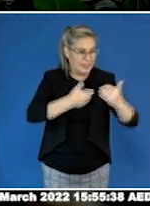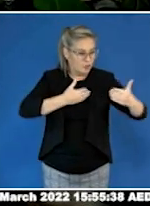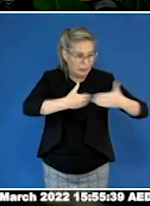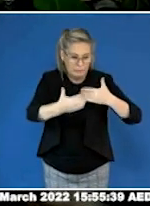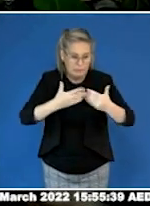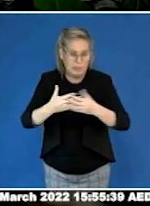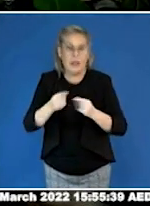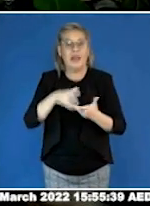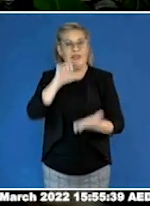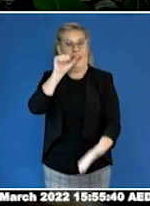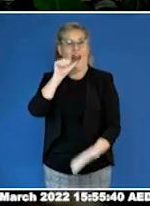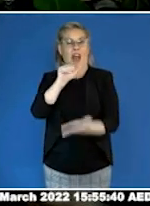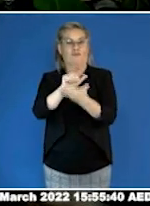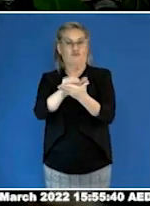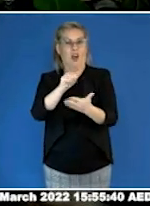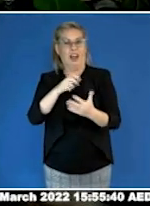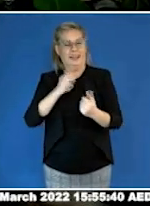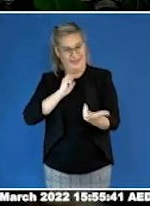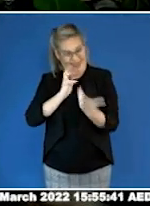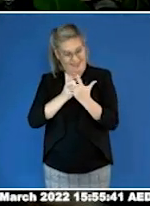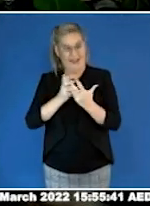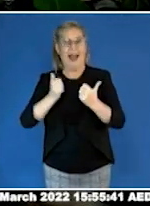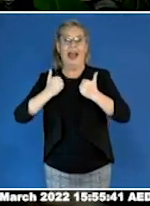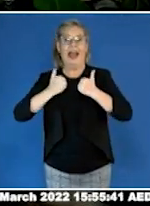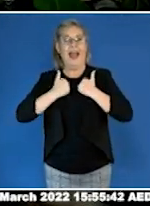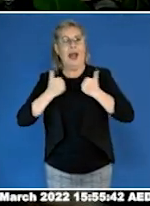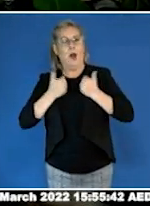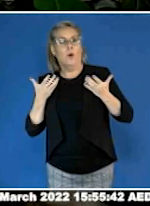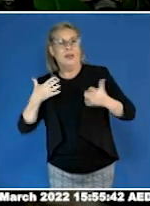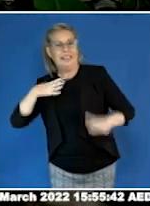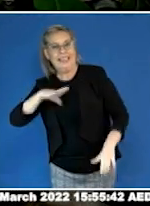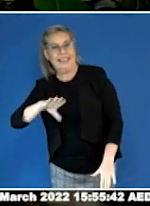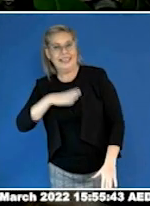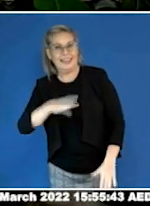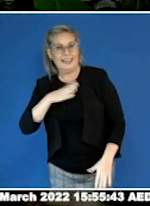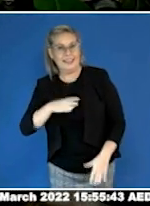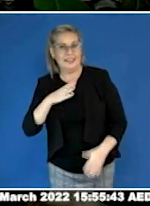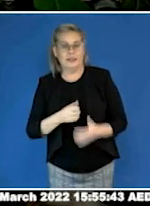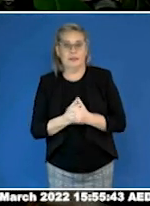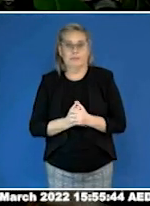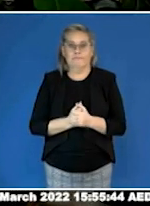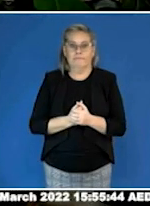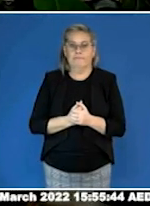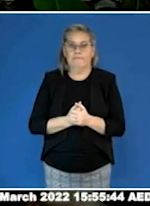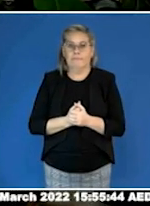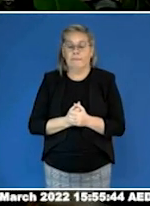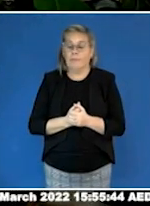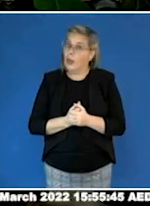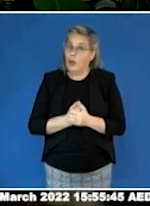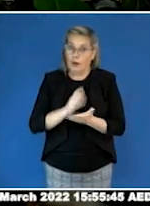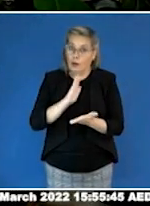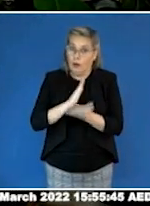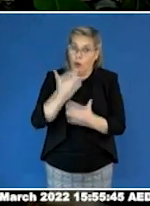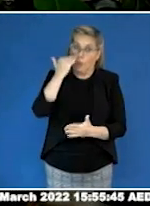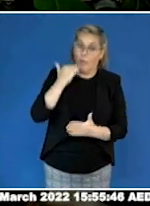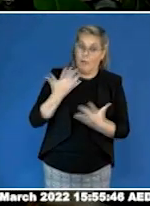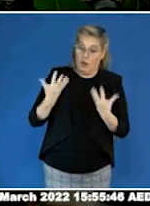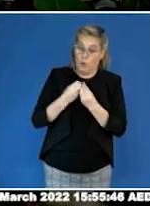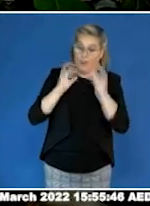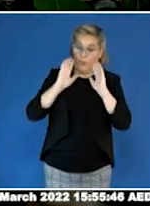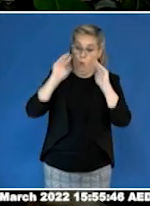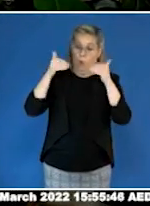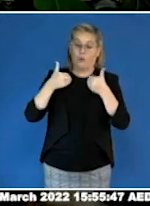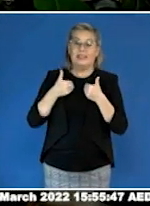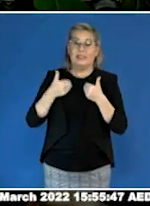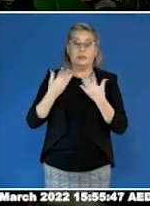user-led organisations such as yellow lady bugs. It is dangerous to be an autistic woman who does not have access